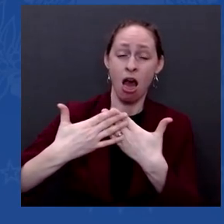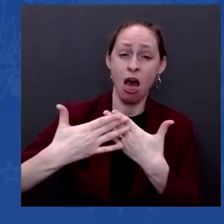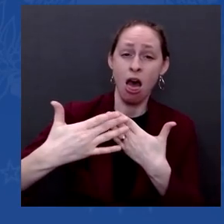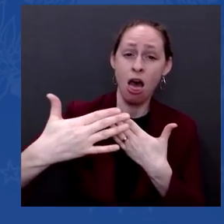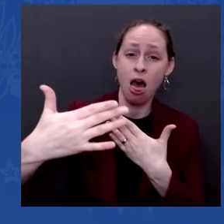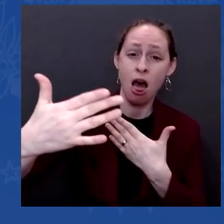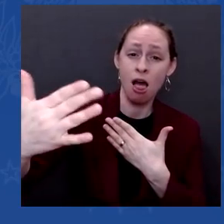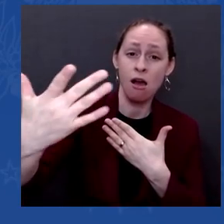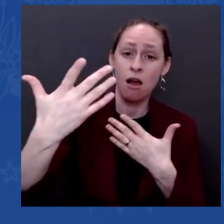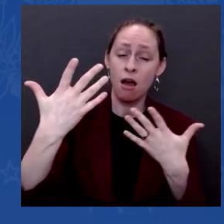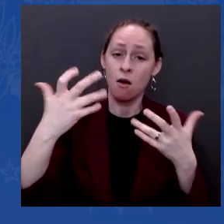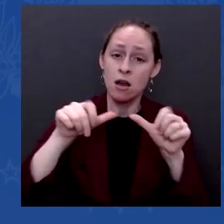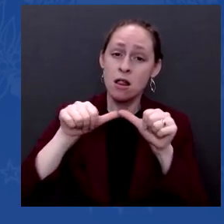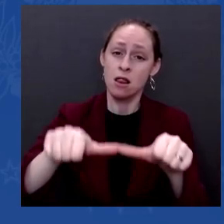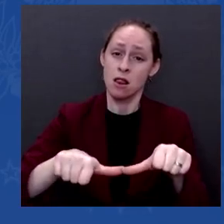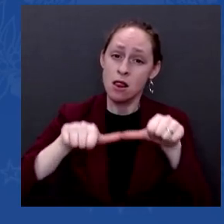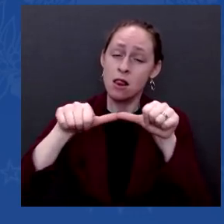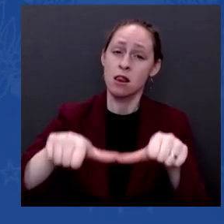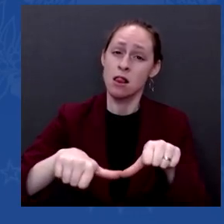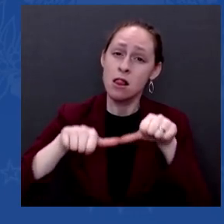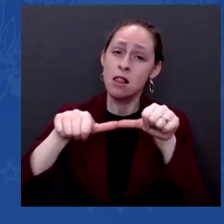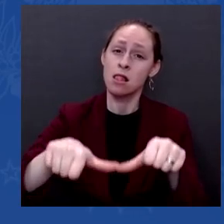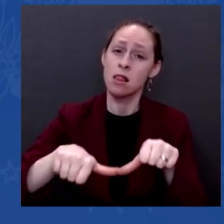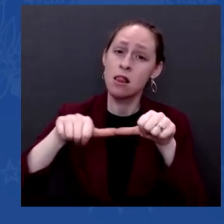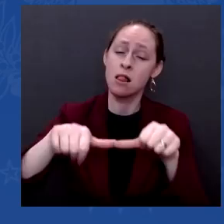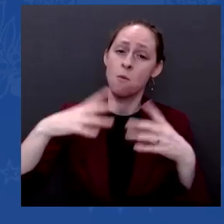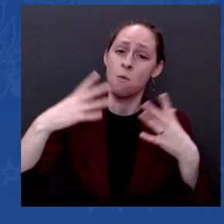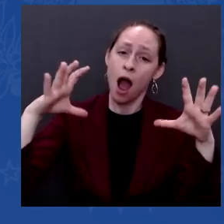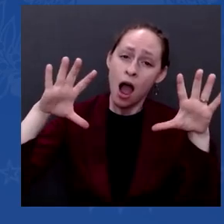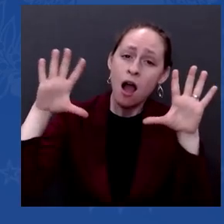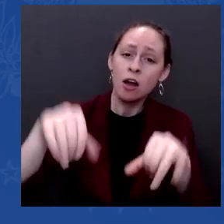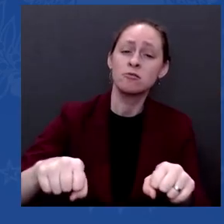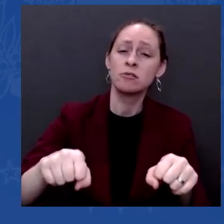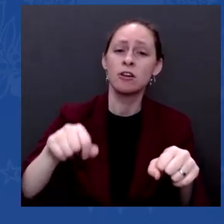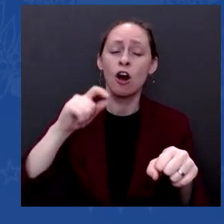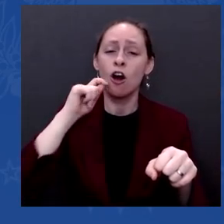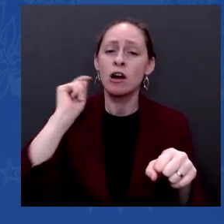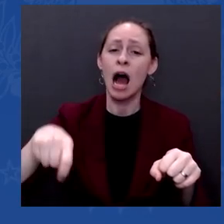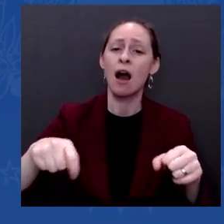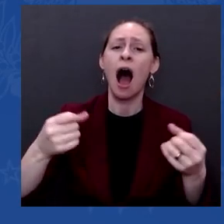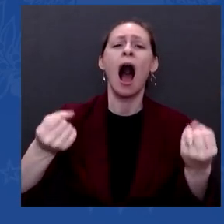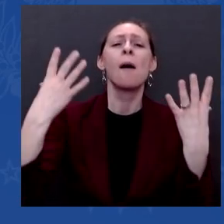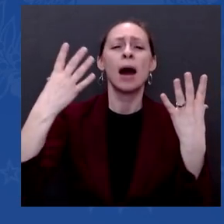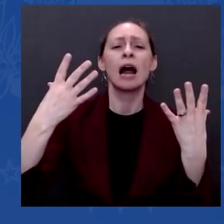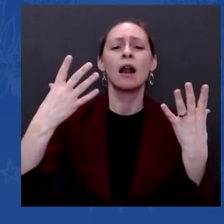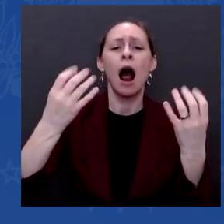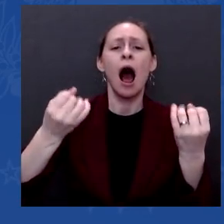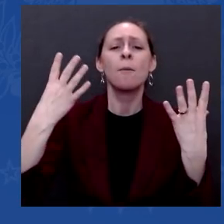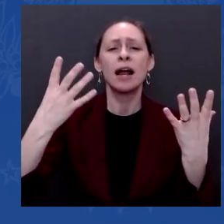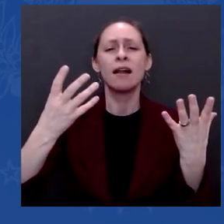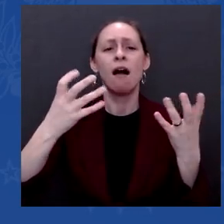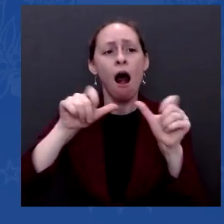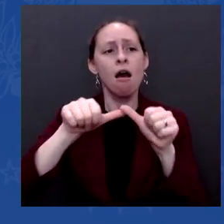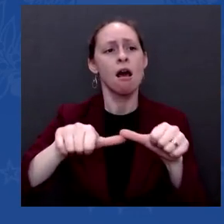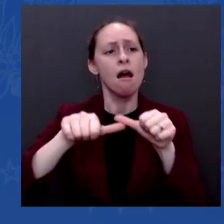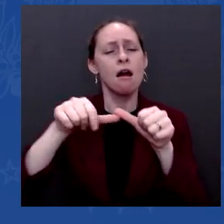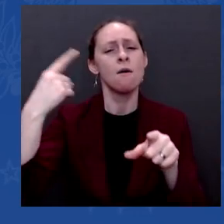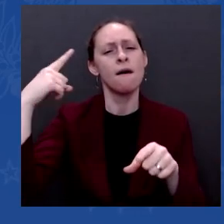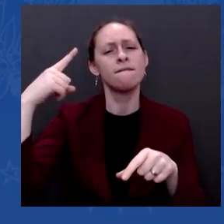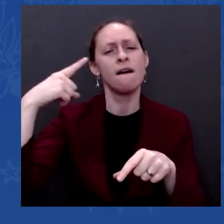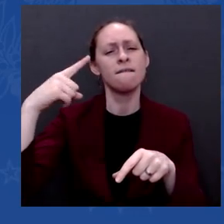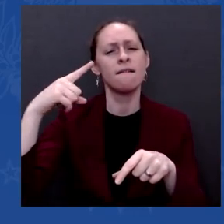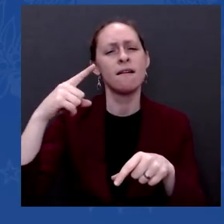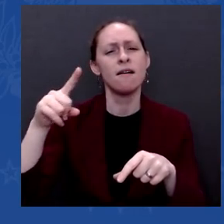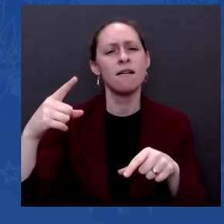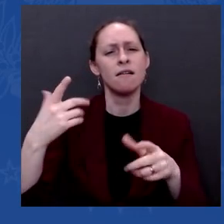It's real. It's consequential. So this is not all just a cakewalk for Russia. Militarily,